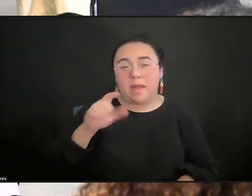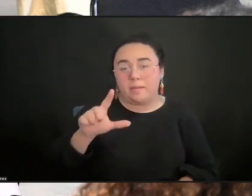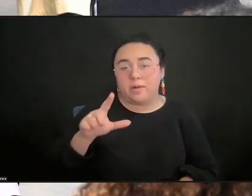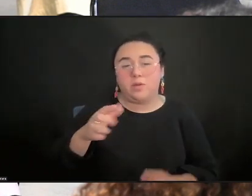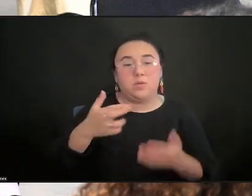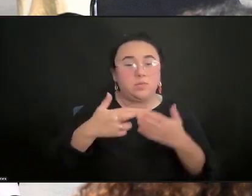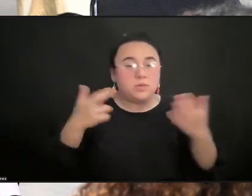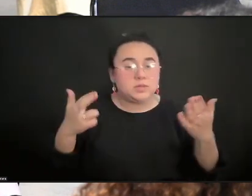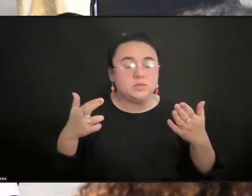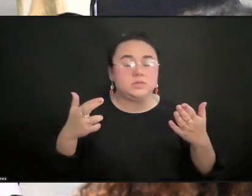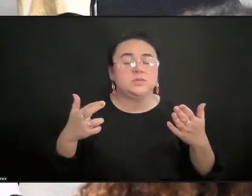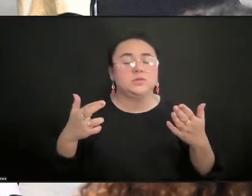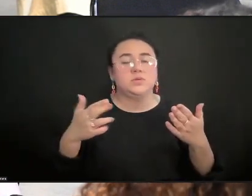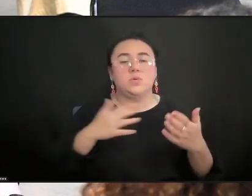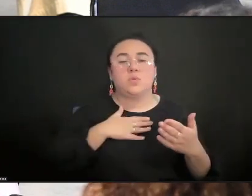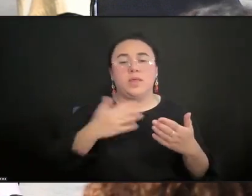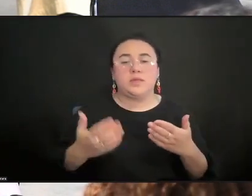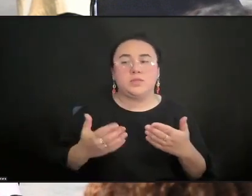when we leave the room today?